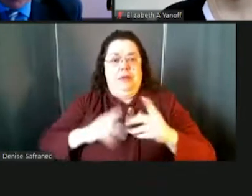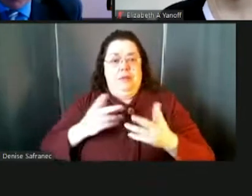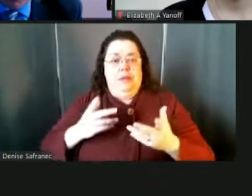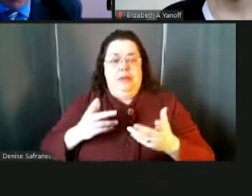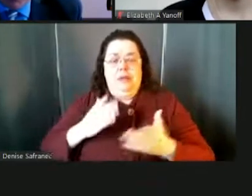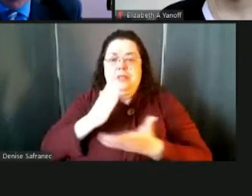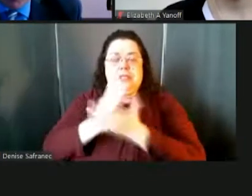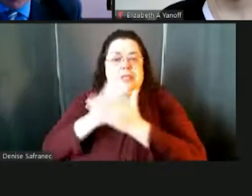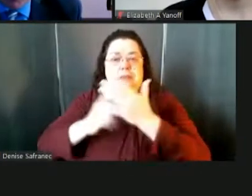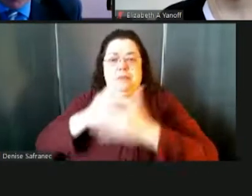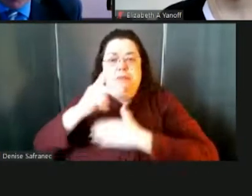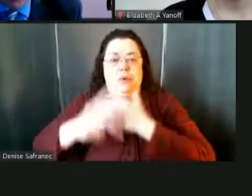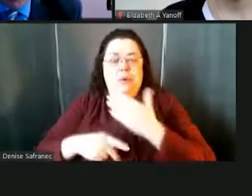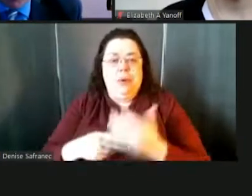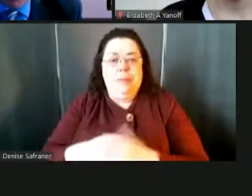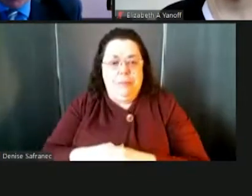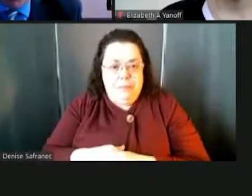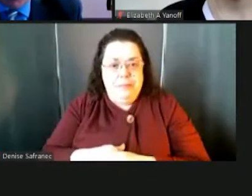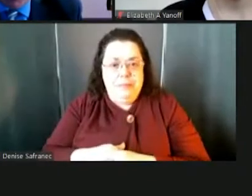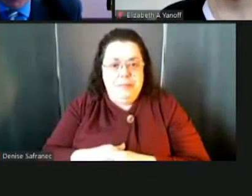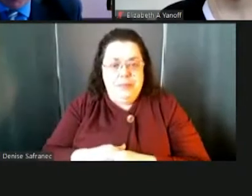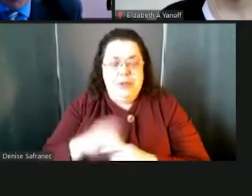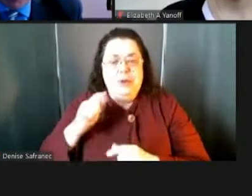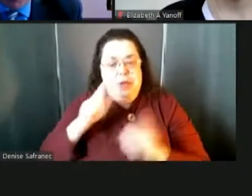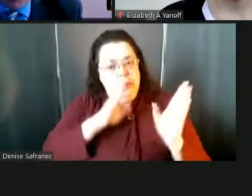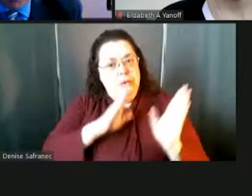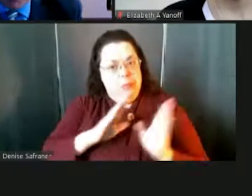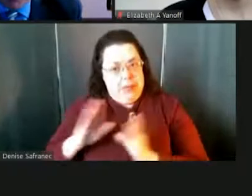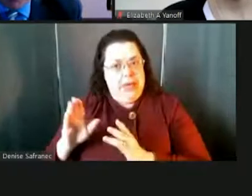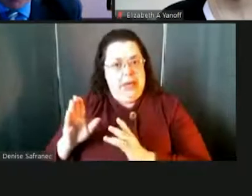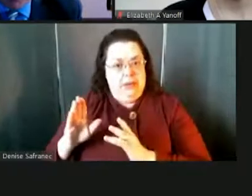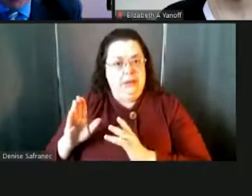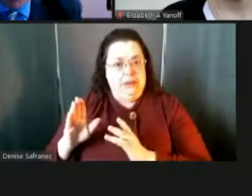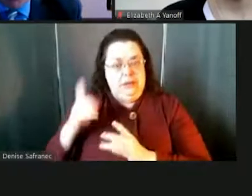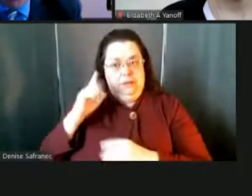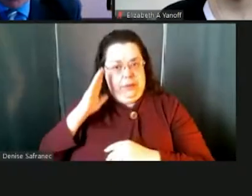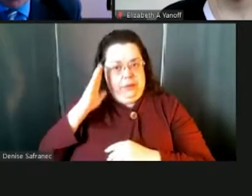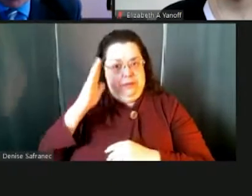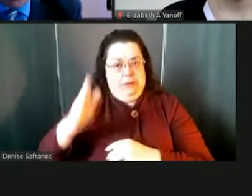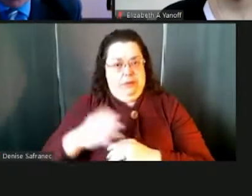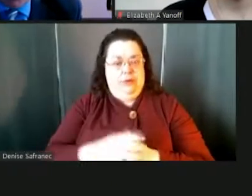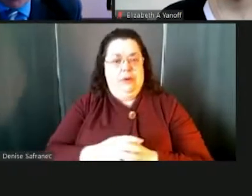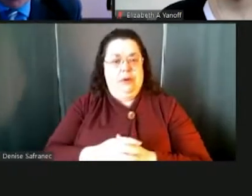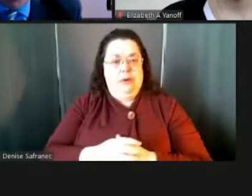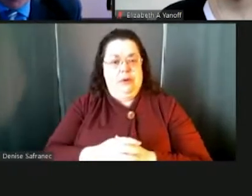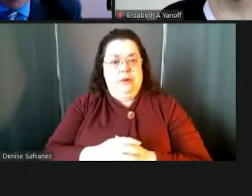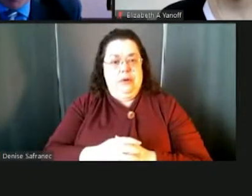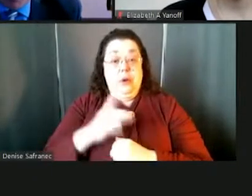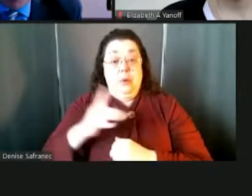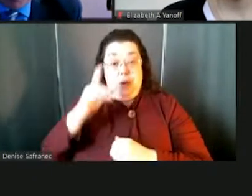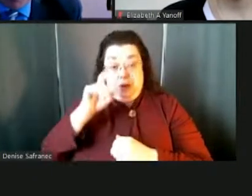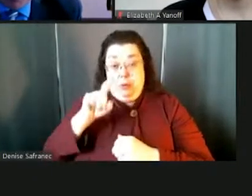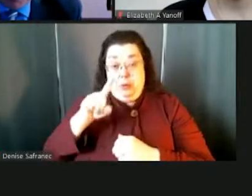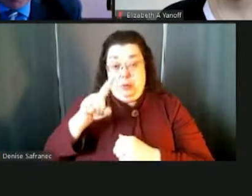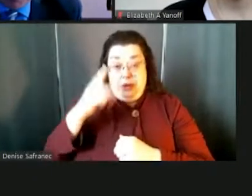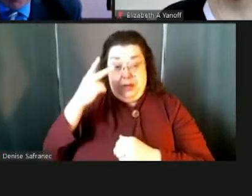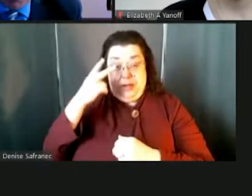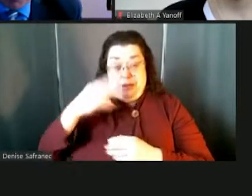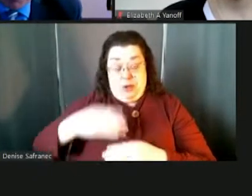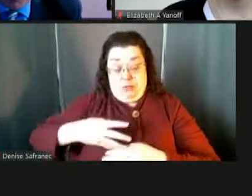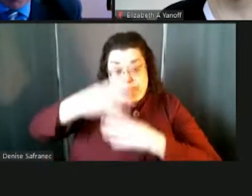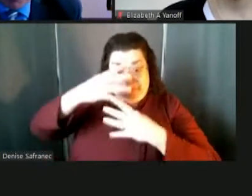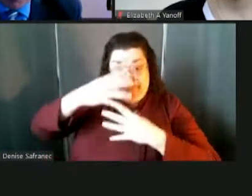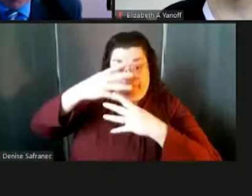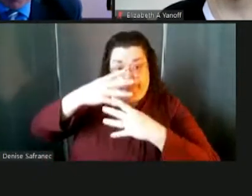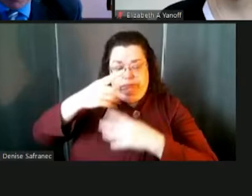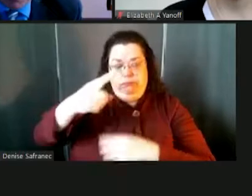takes some planning ahead to get the right supports. I did see one of the questions splash up saying, are the